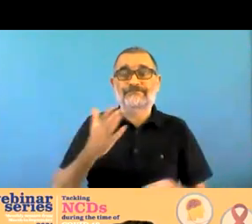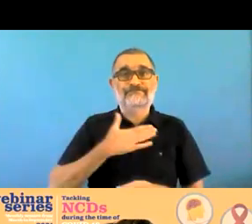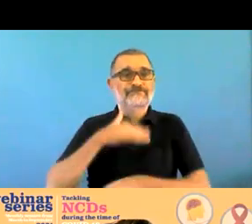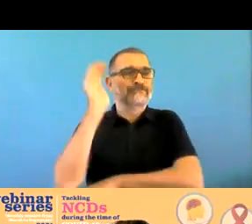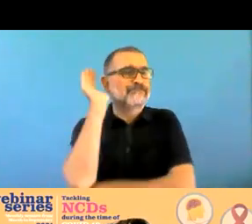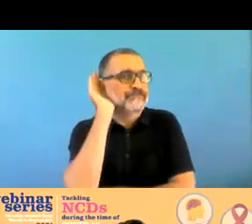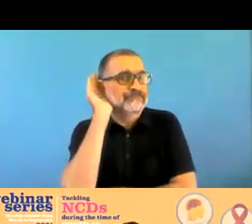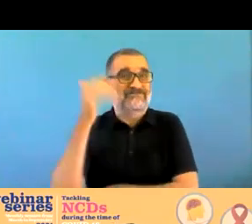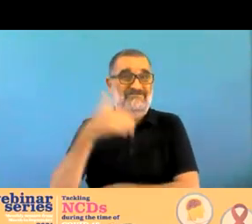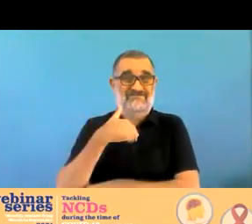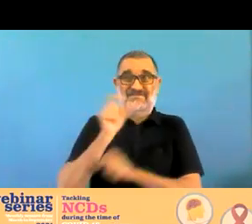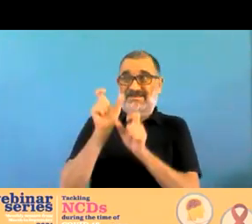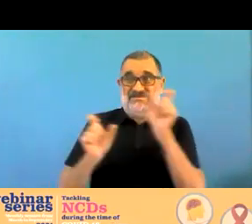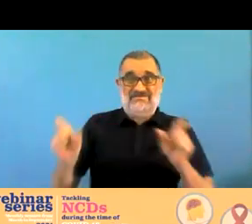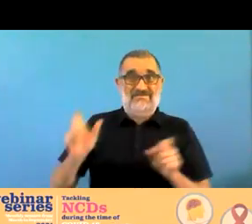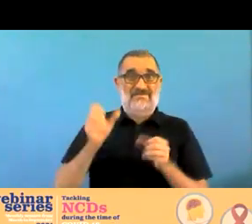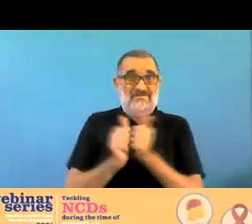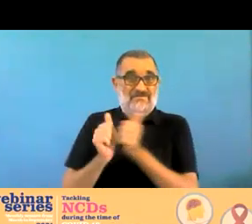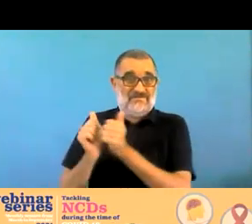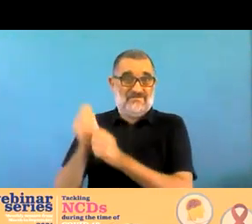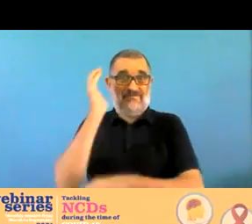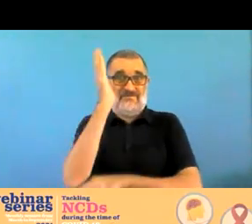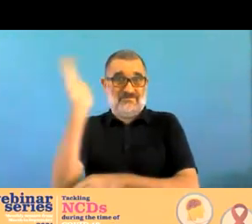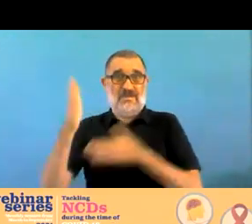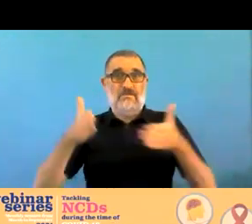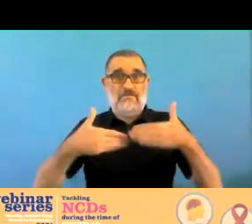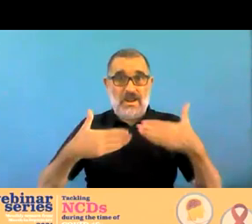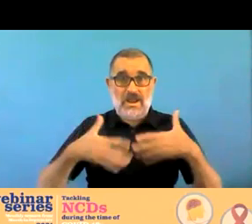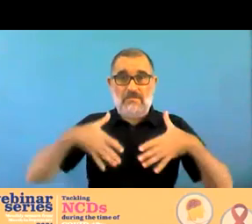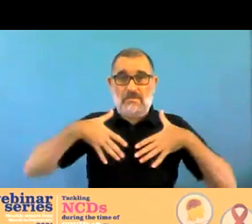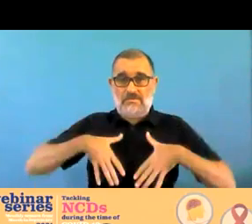these are countries that have been working really hard to build up their mental health services